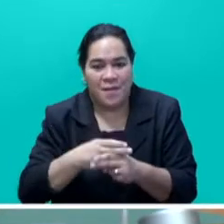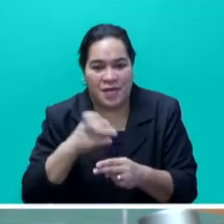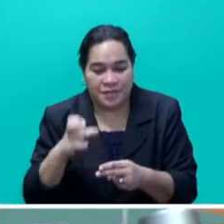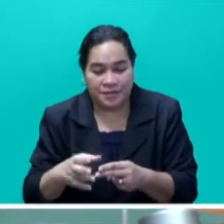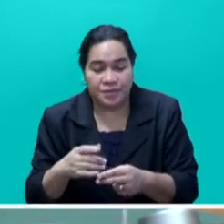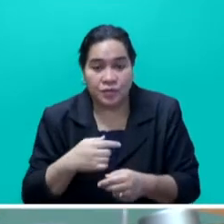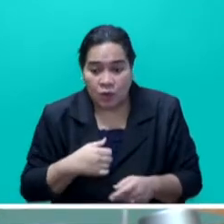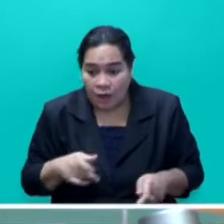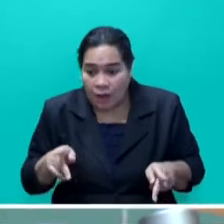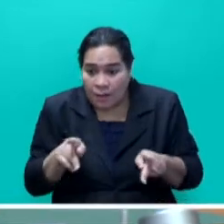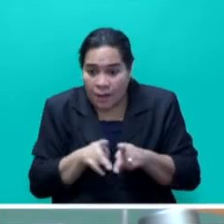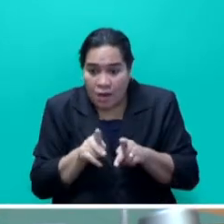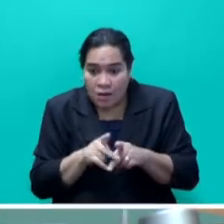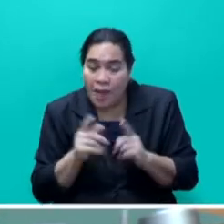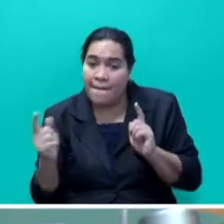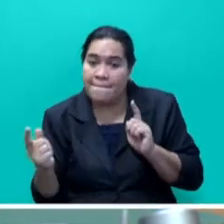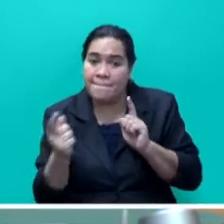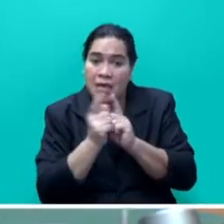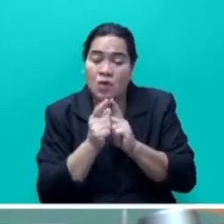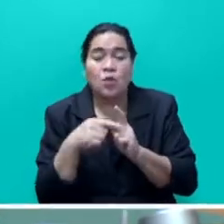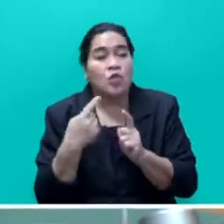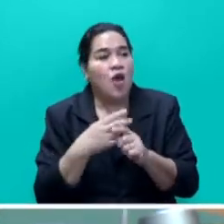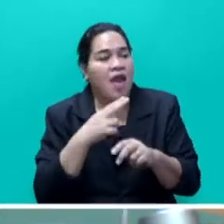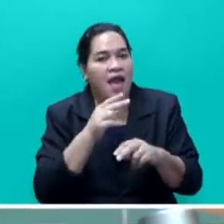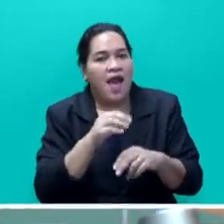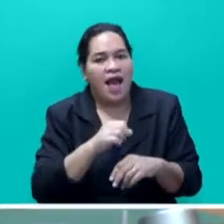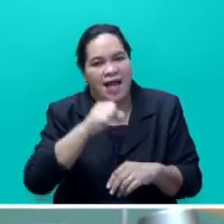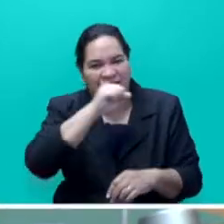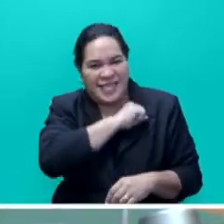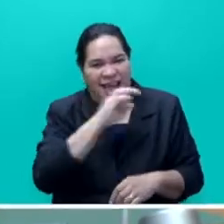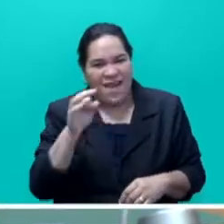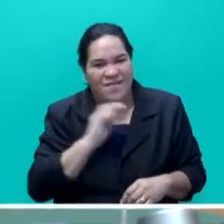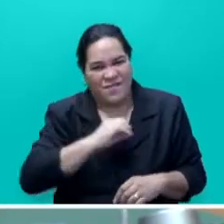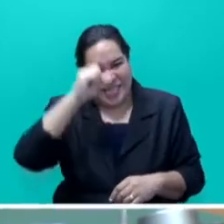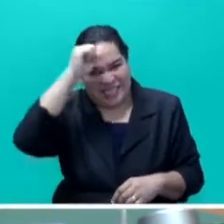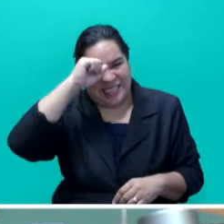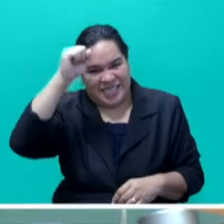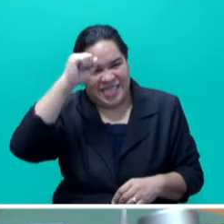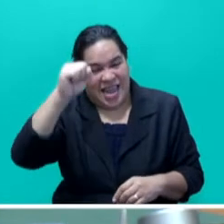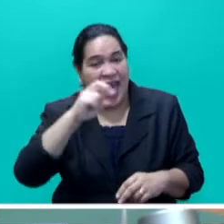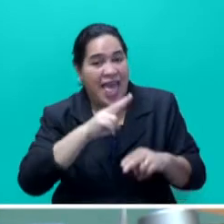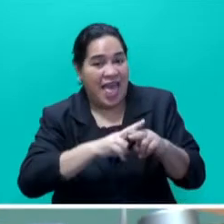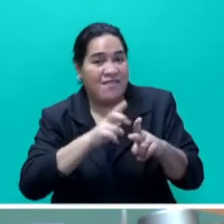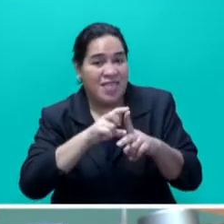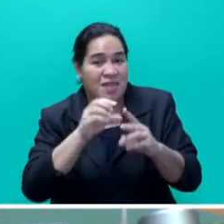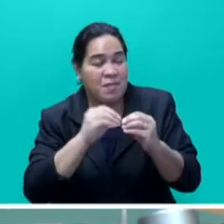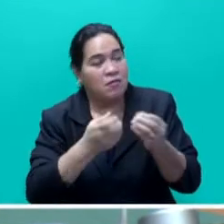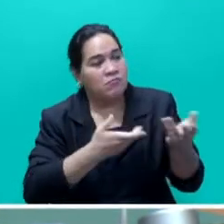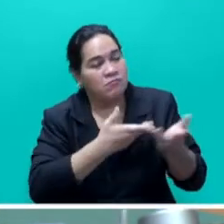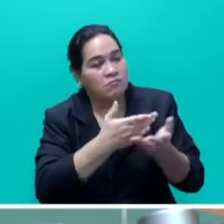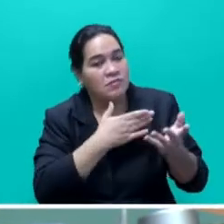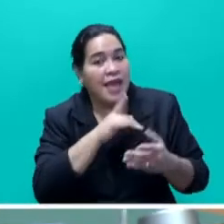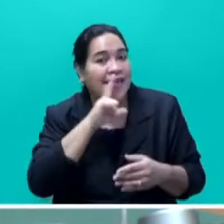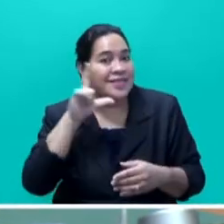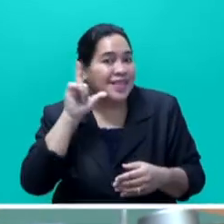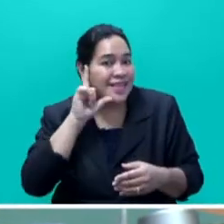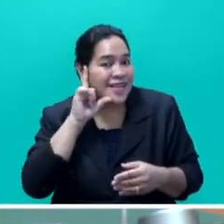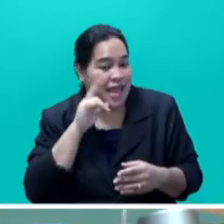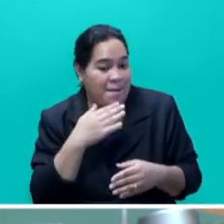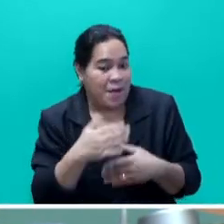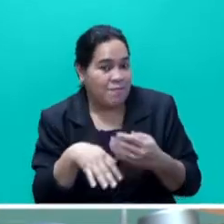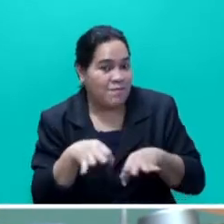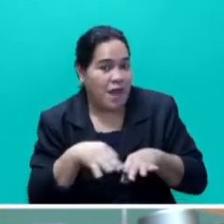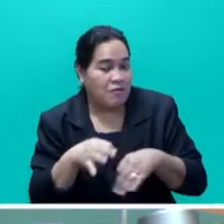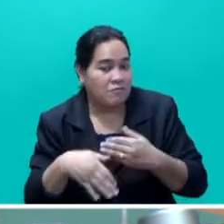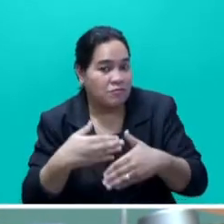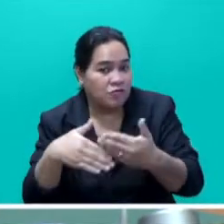met with senior staff of FDB. Yesterday we discussed the rolling out of this program. In attendance was the